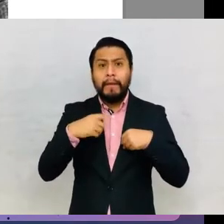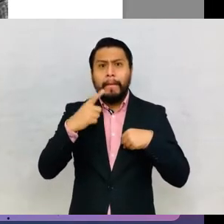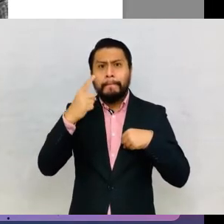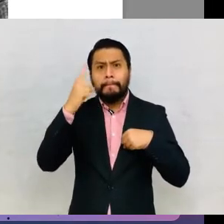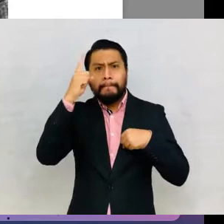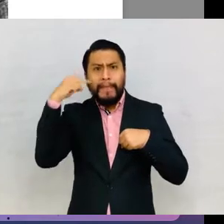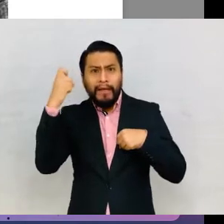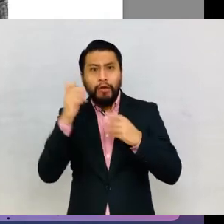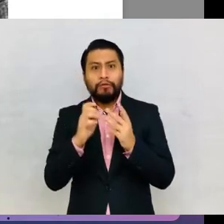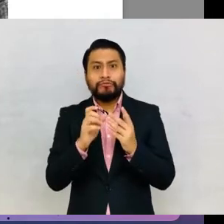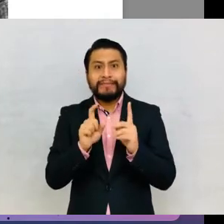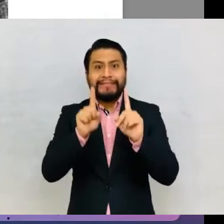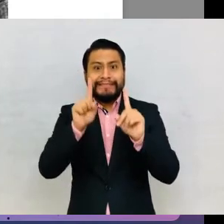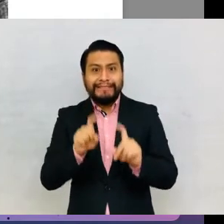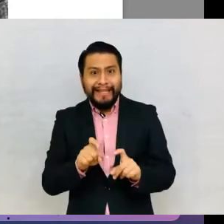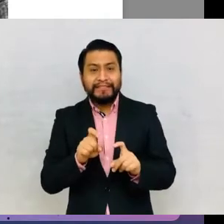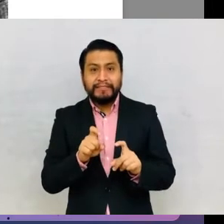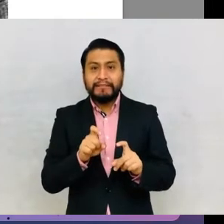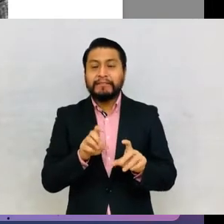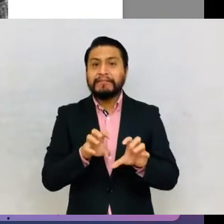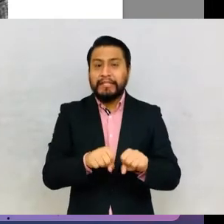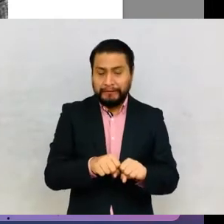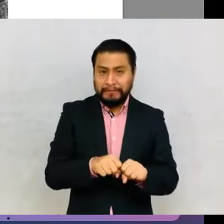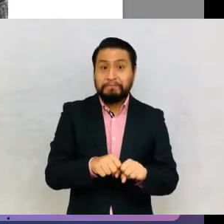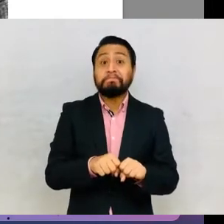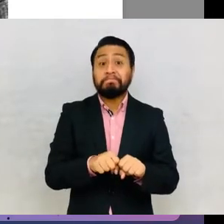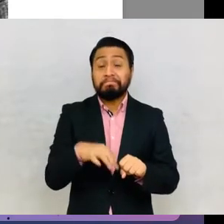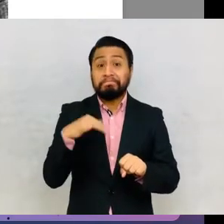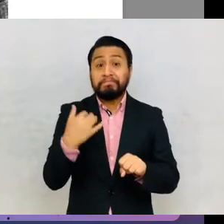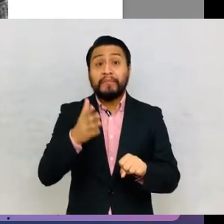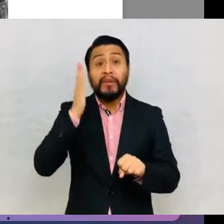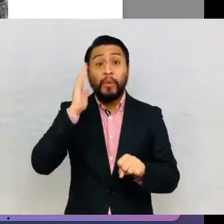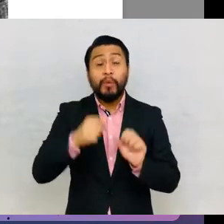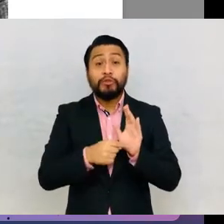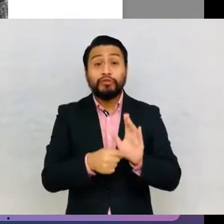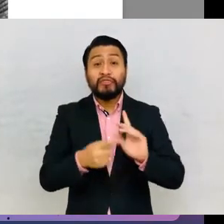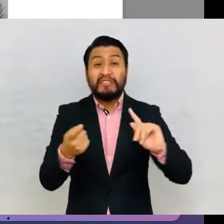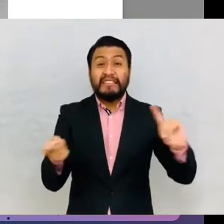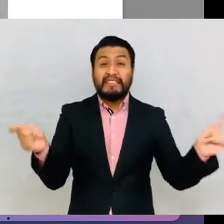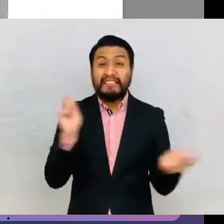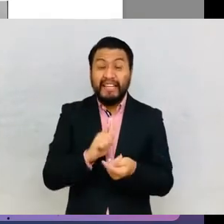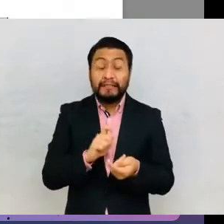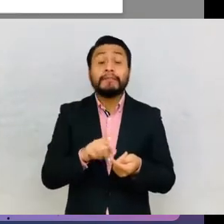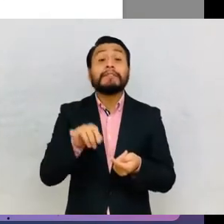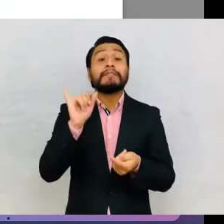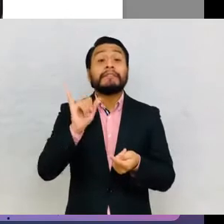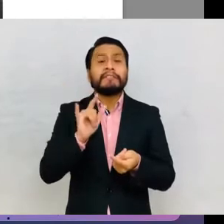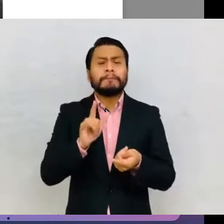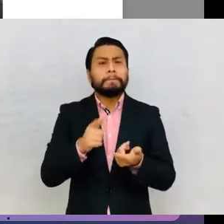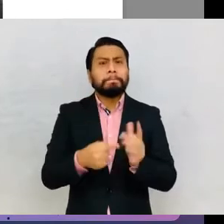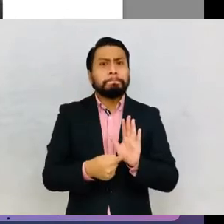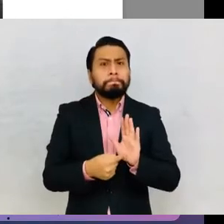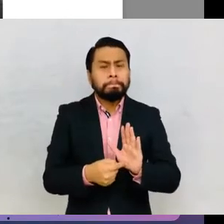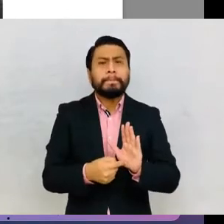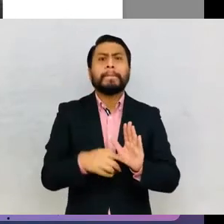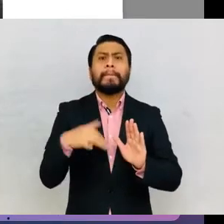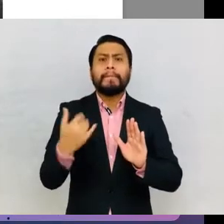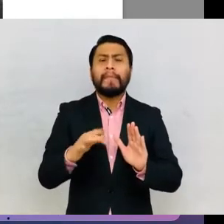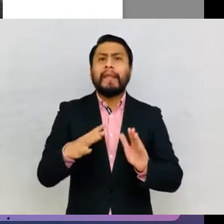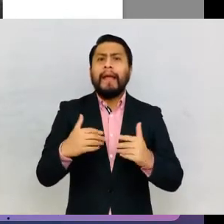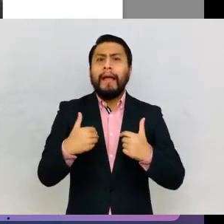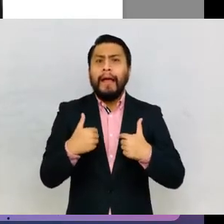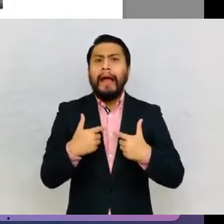is trying to show a radical change. This, for them, is the representation of evolutionary